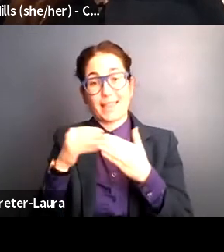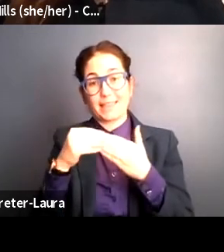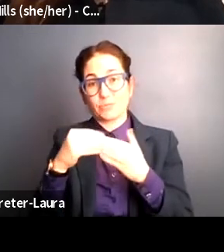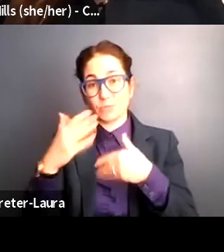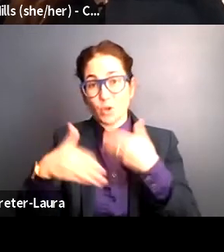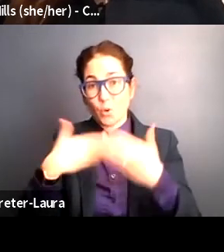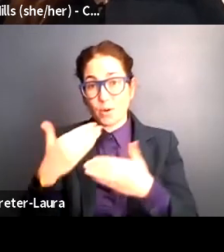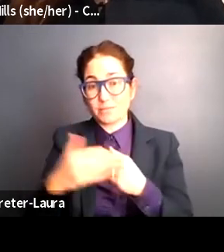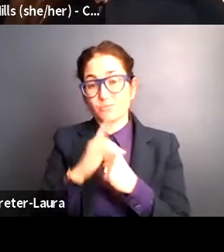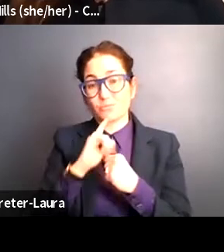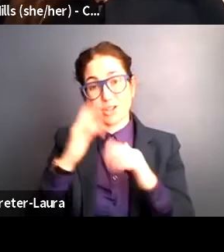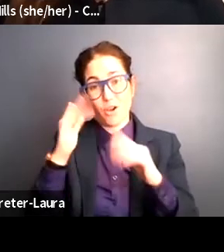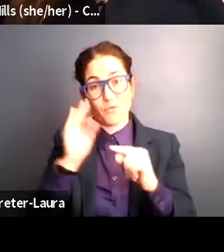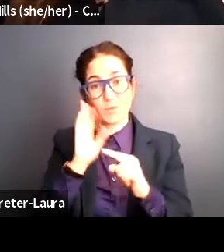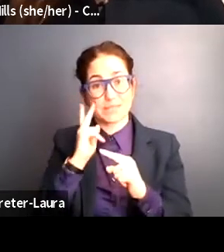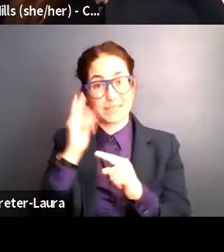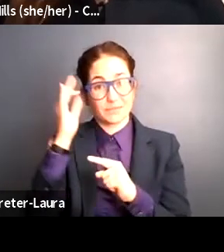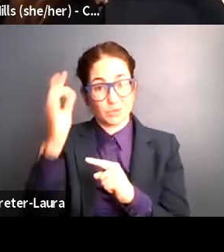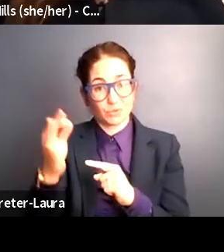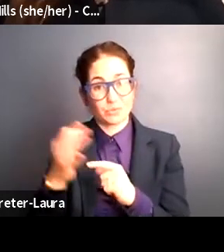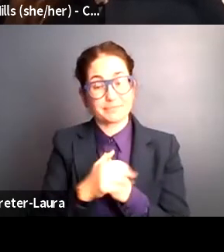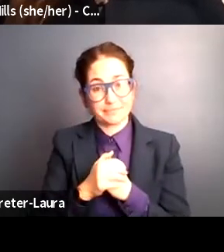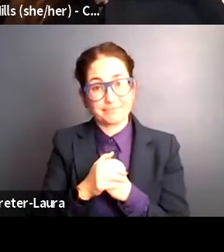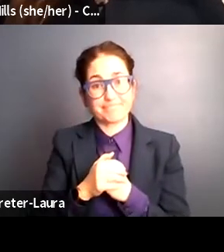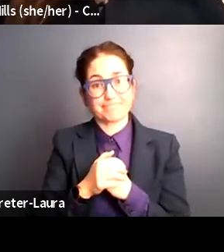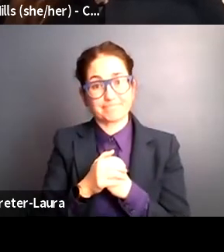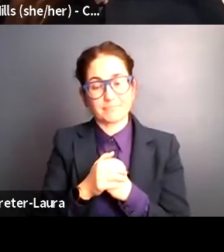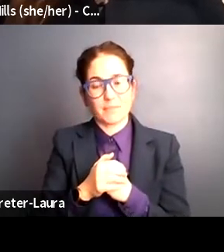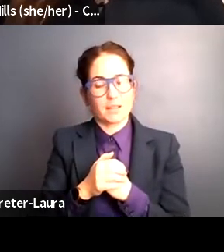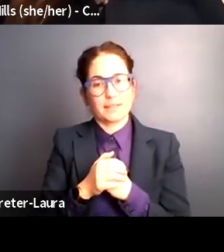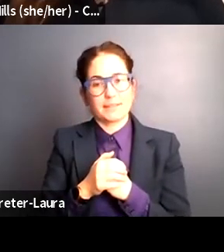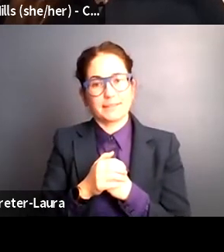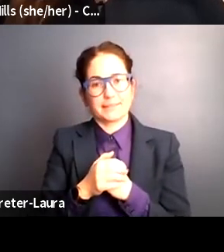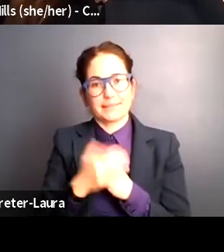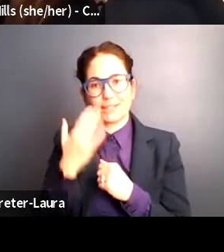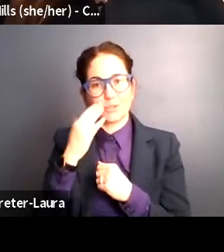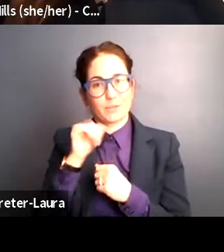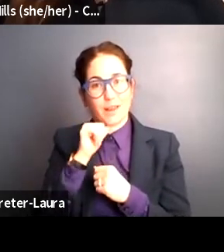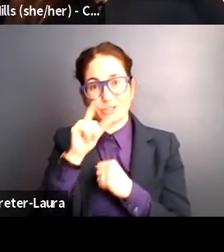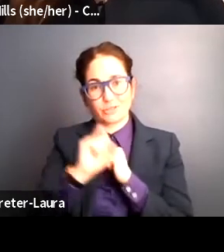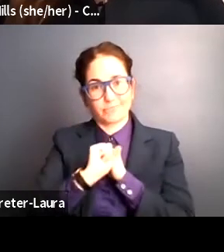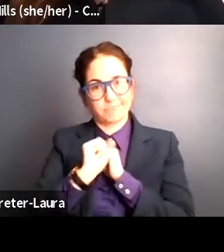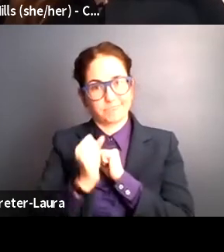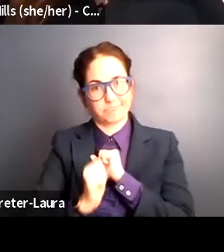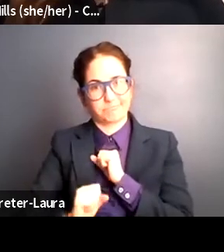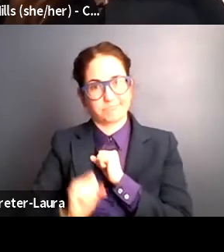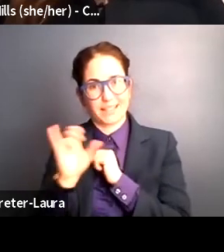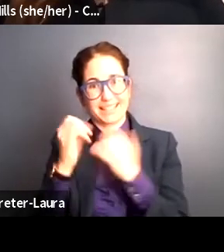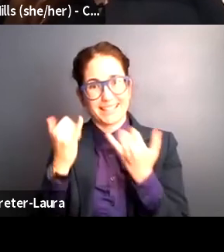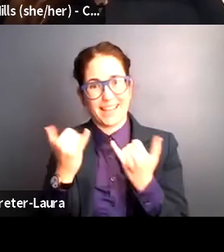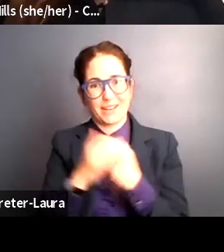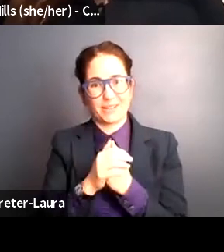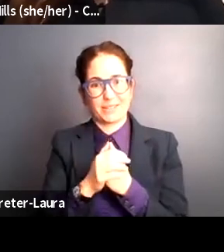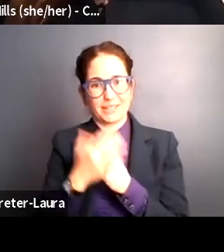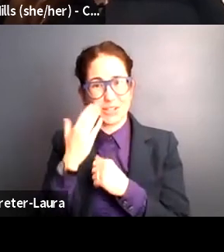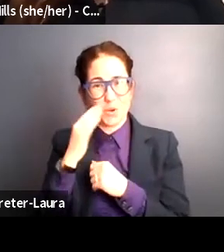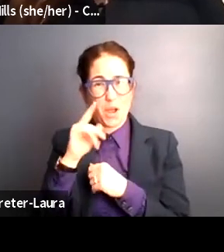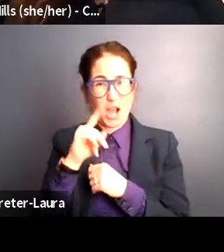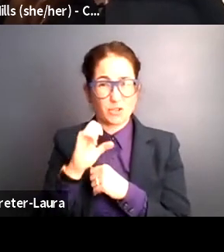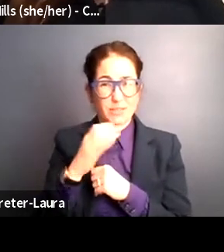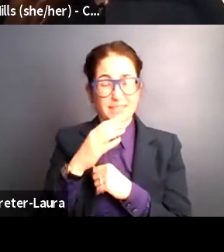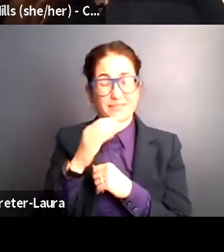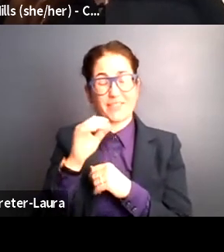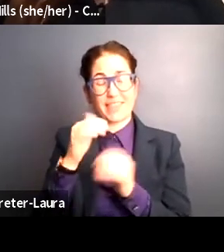will see that in the future. And it shouldn't have taken this long. It shouldn't have taken hundreds of thousands of people dying.